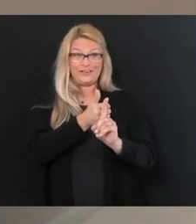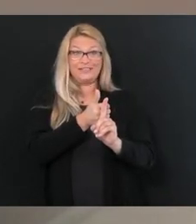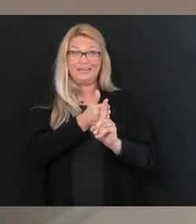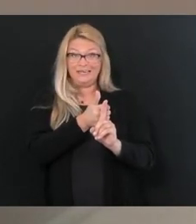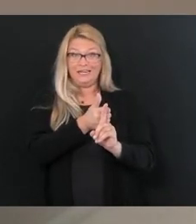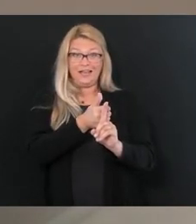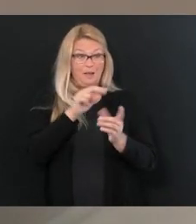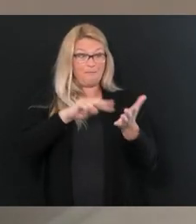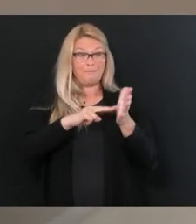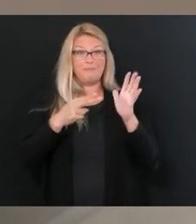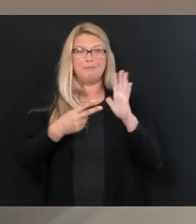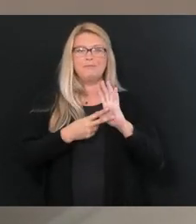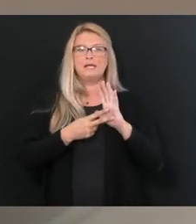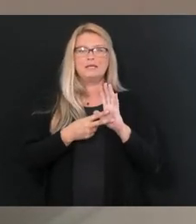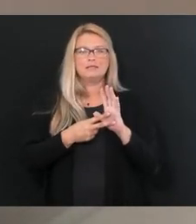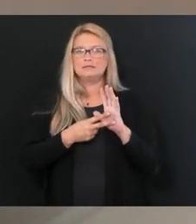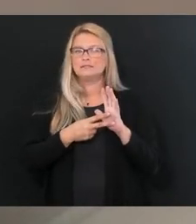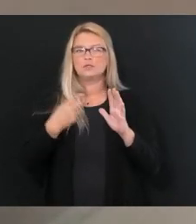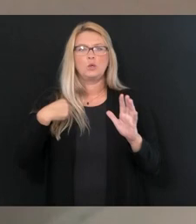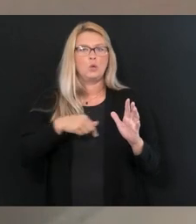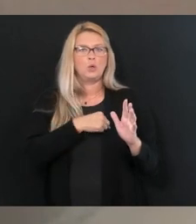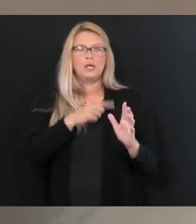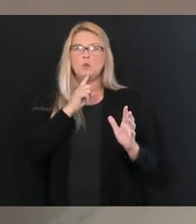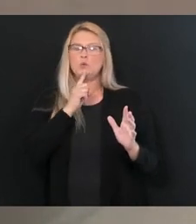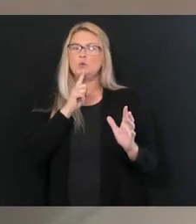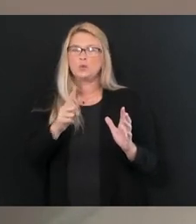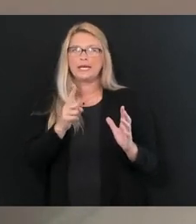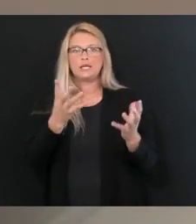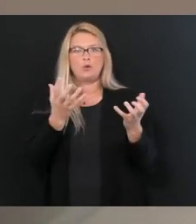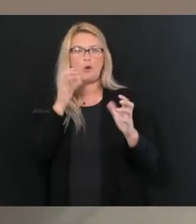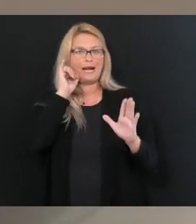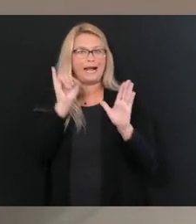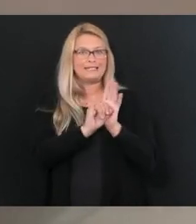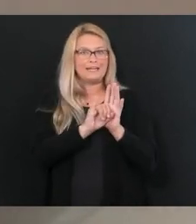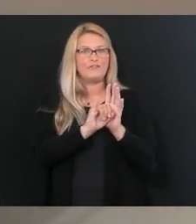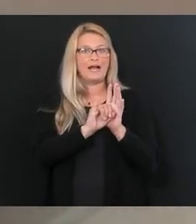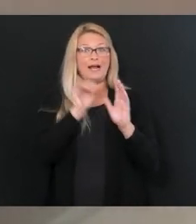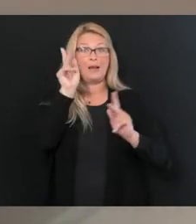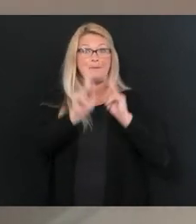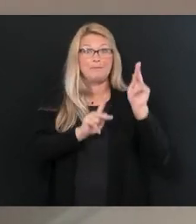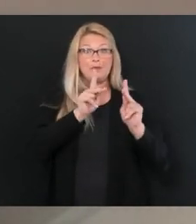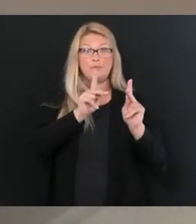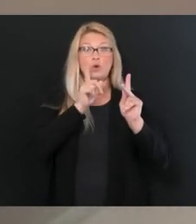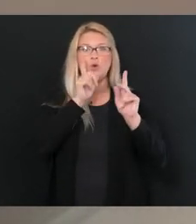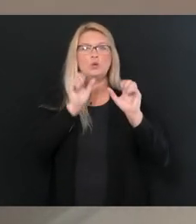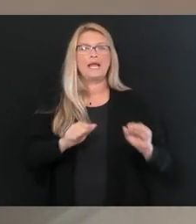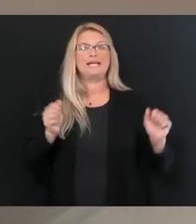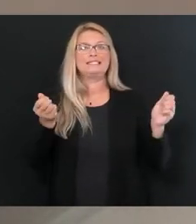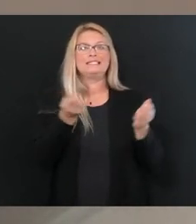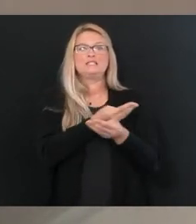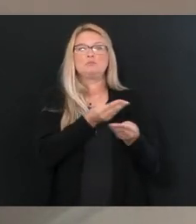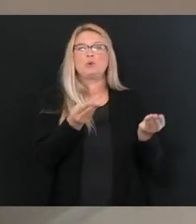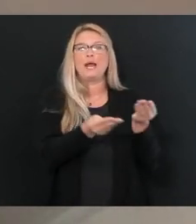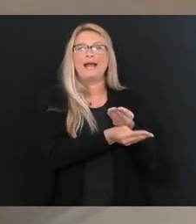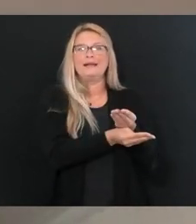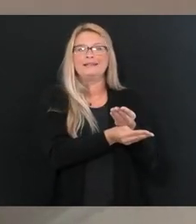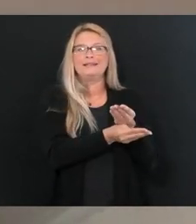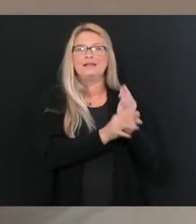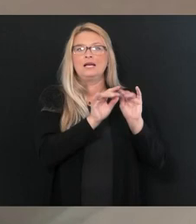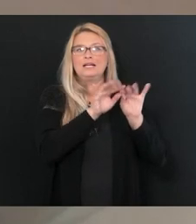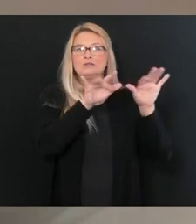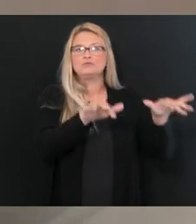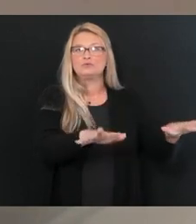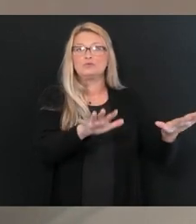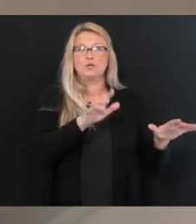because we really very desperately want to identify those people that can spread to other people who are asymptomatic.